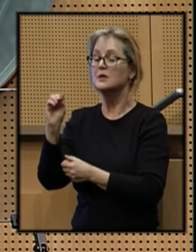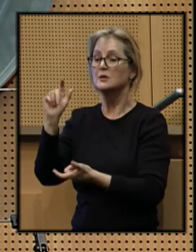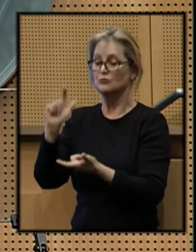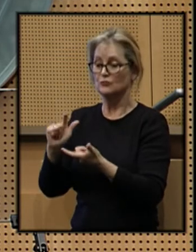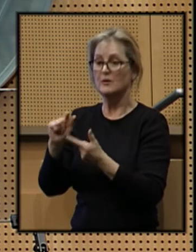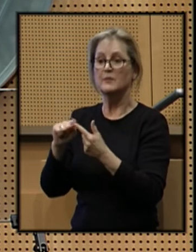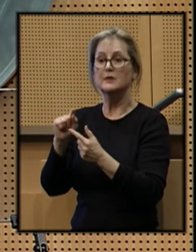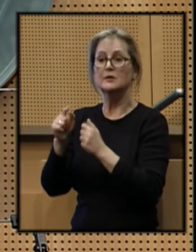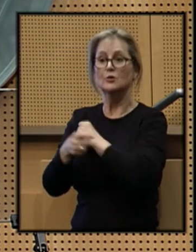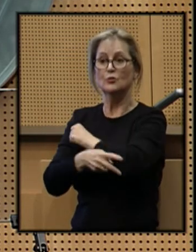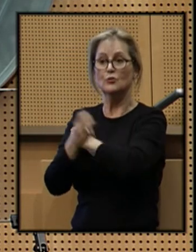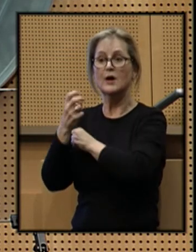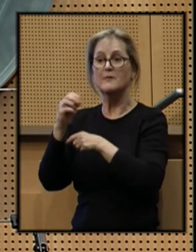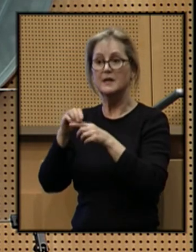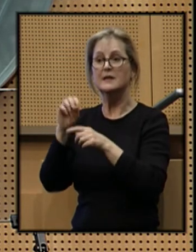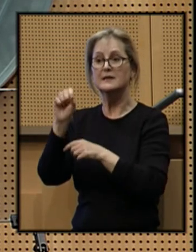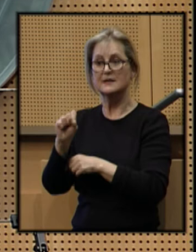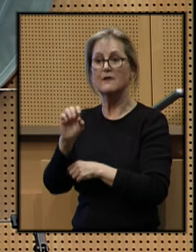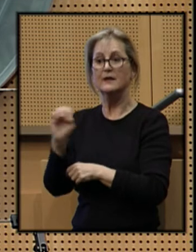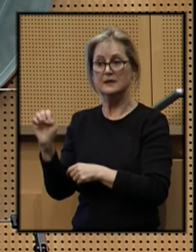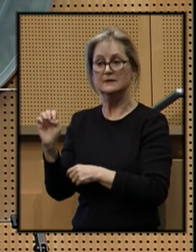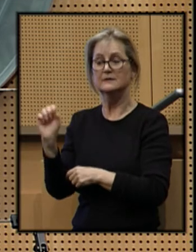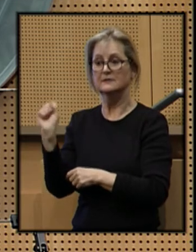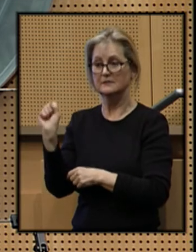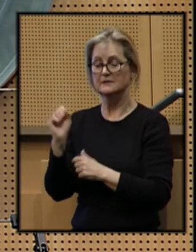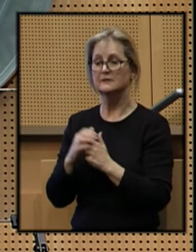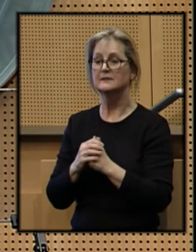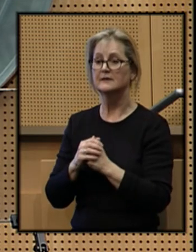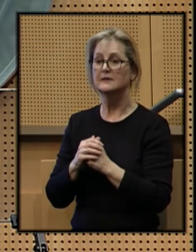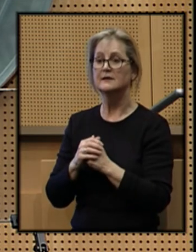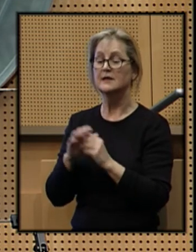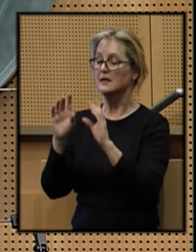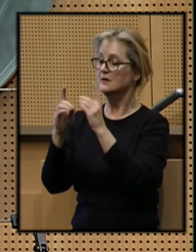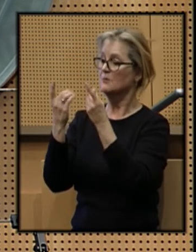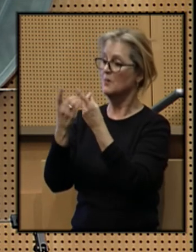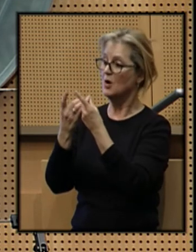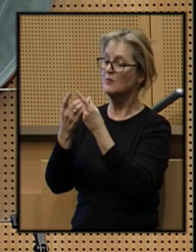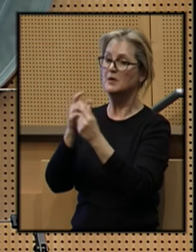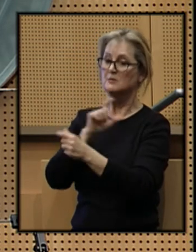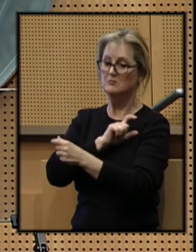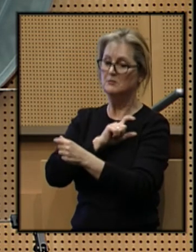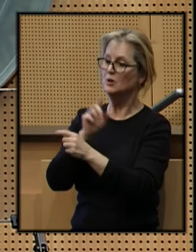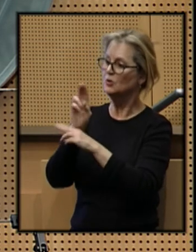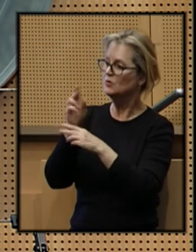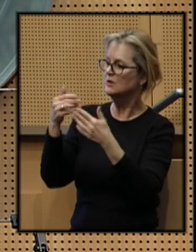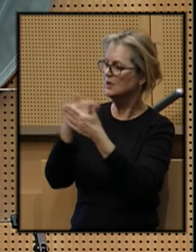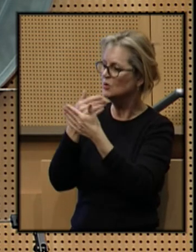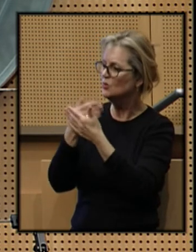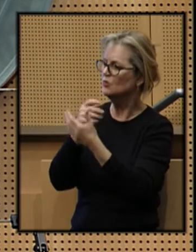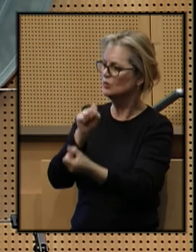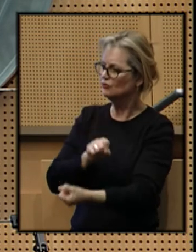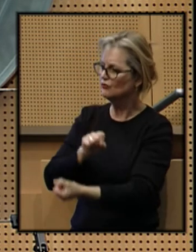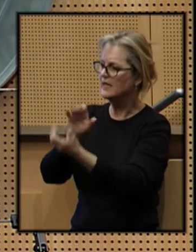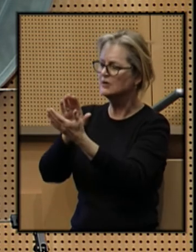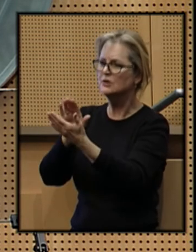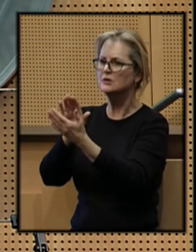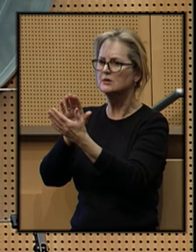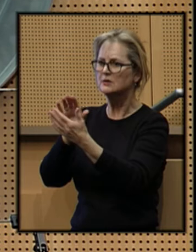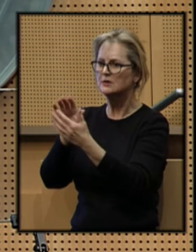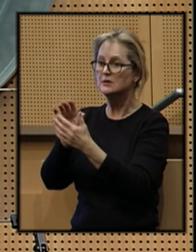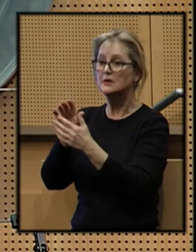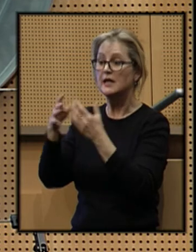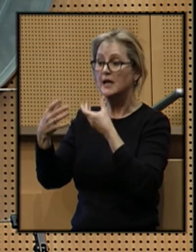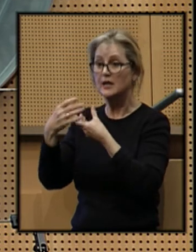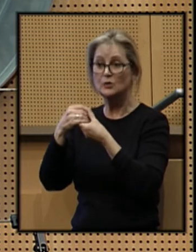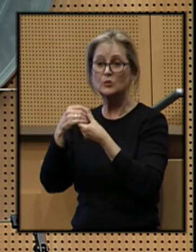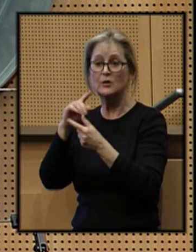in crime in southeast Seattle. The Department is using new and innovative strategies, including